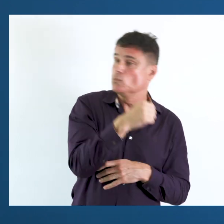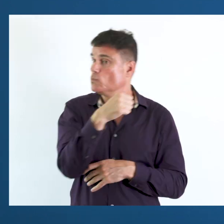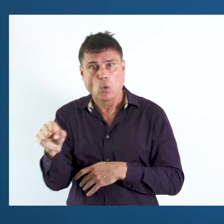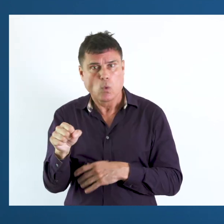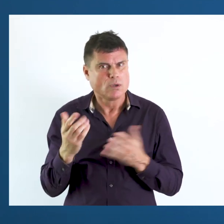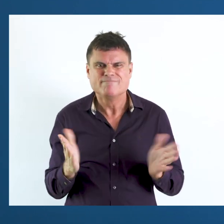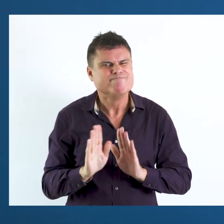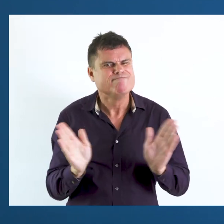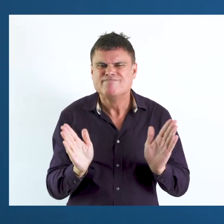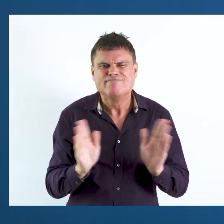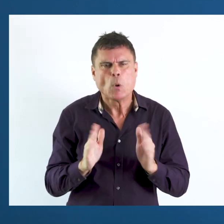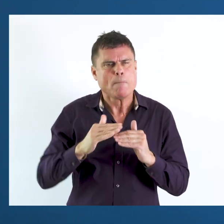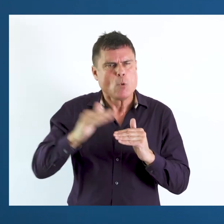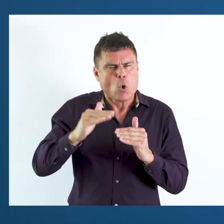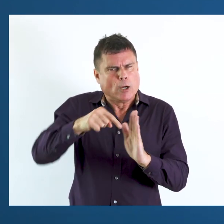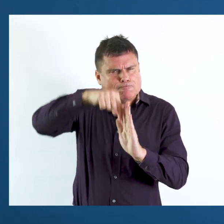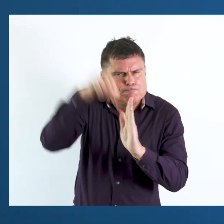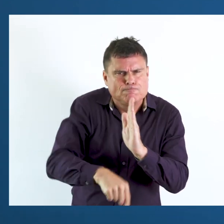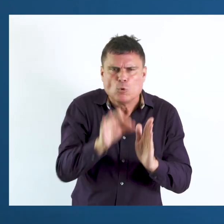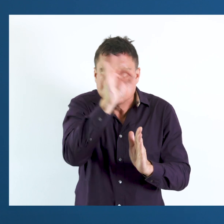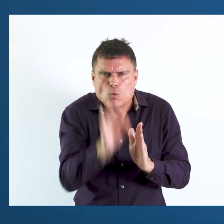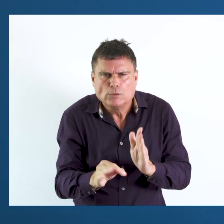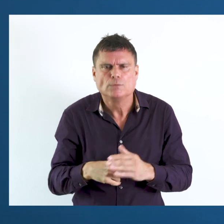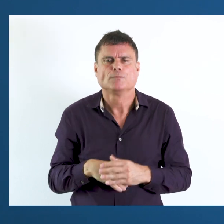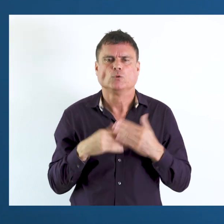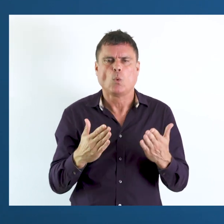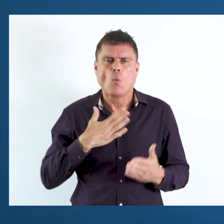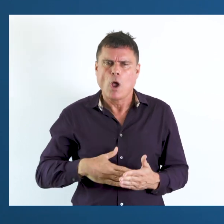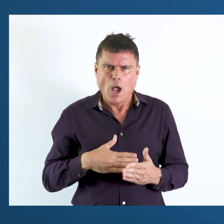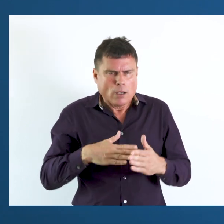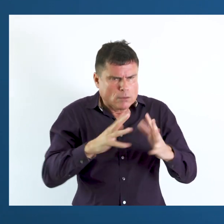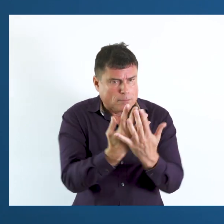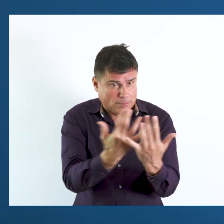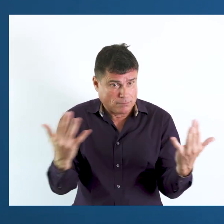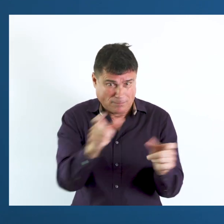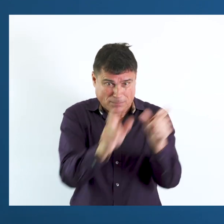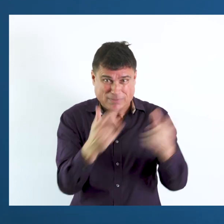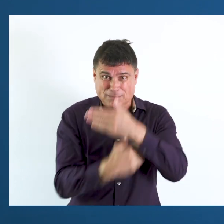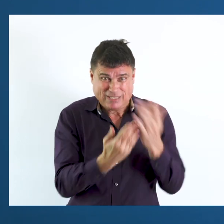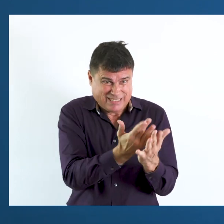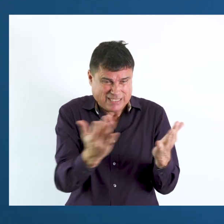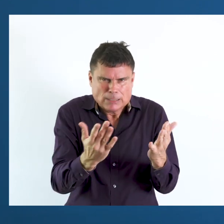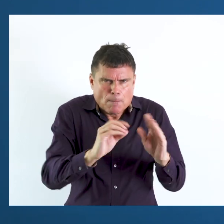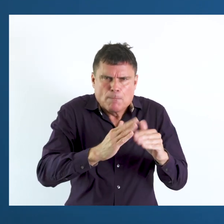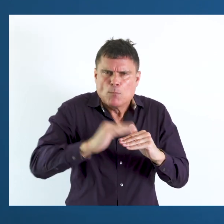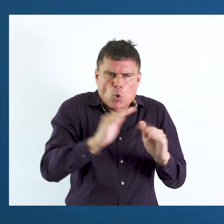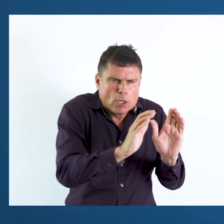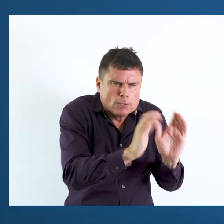disability, yes or no. But at the end of the day, using these questions, we want to be able to